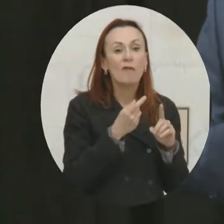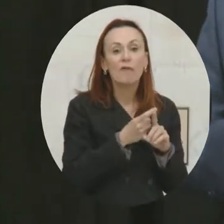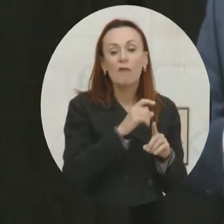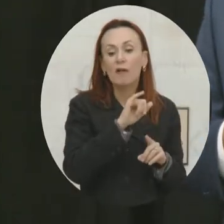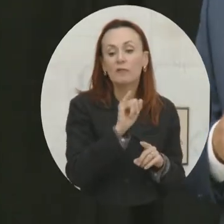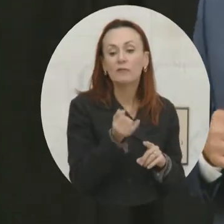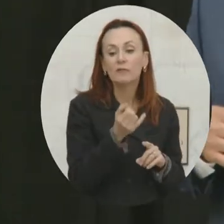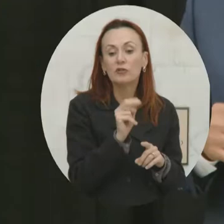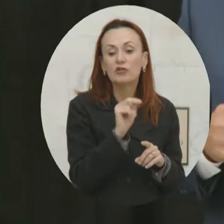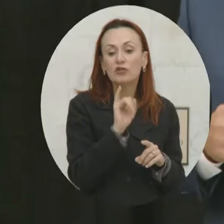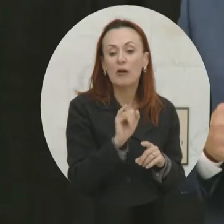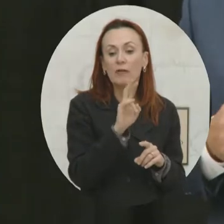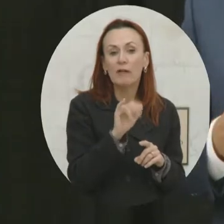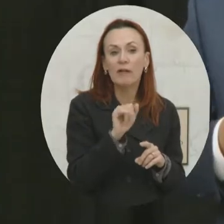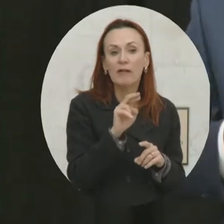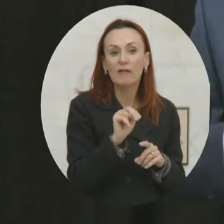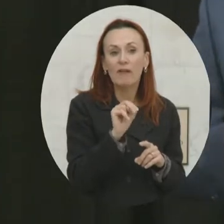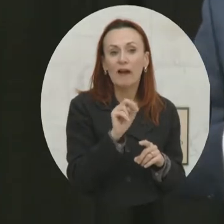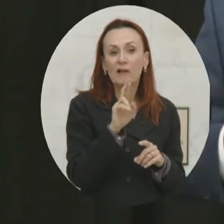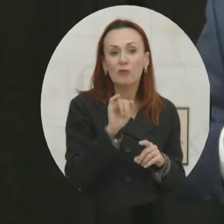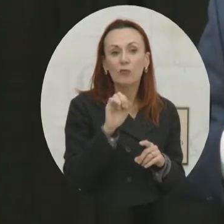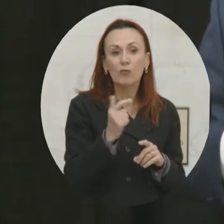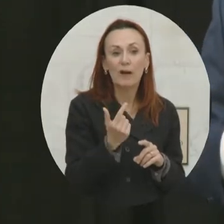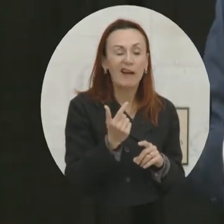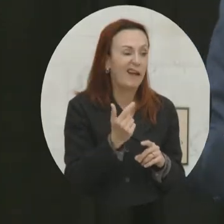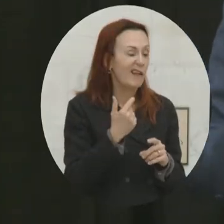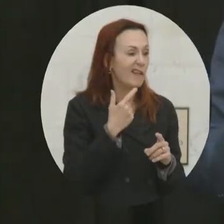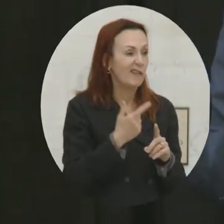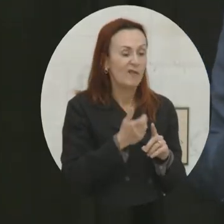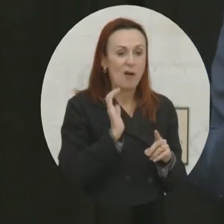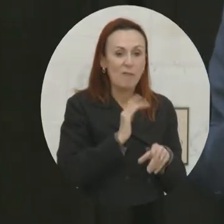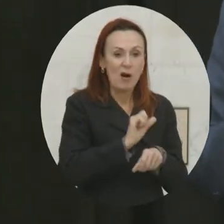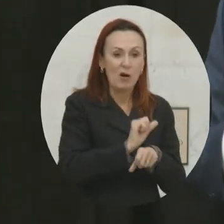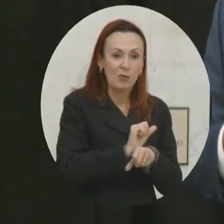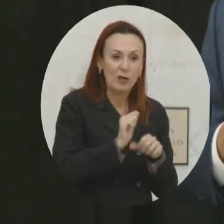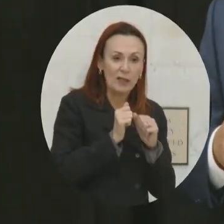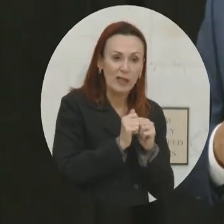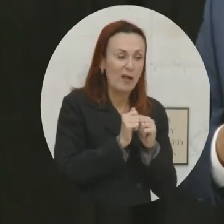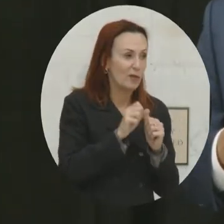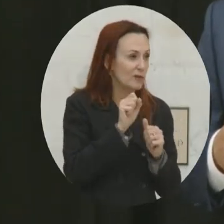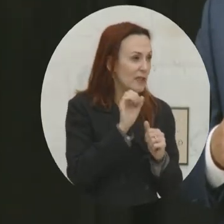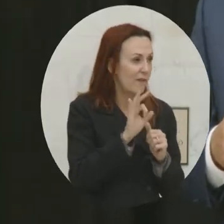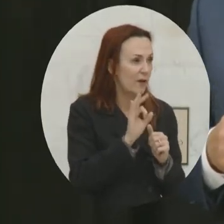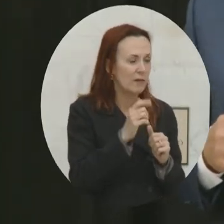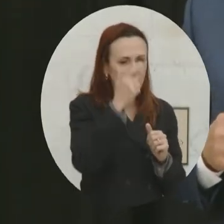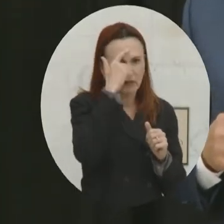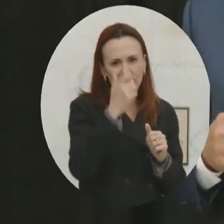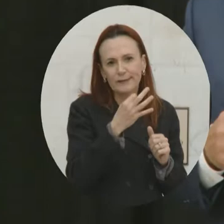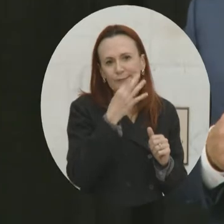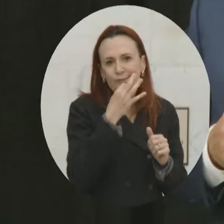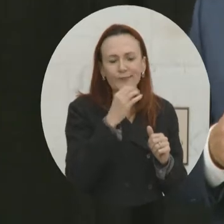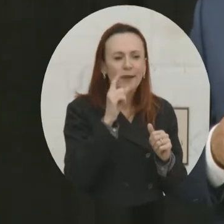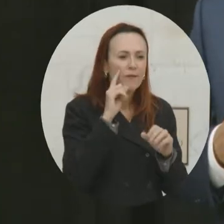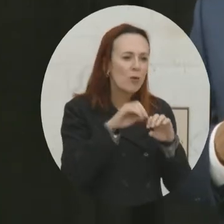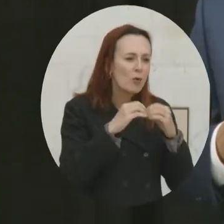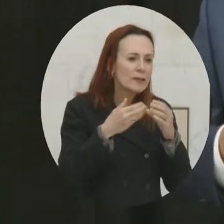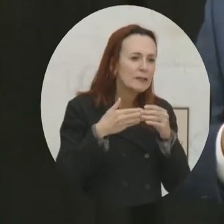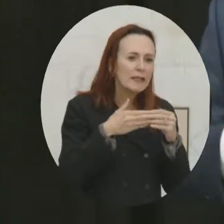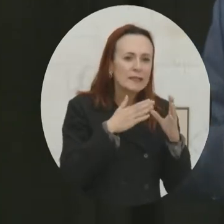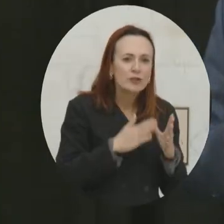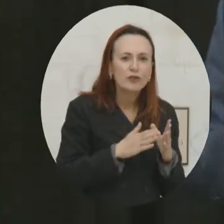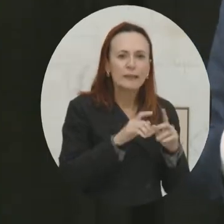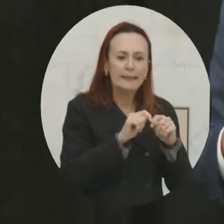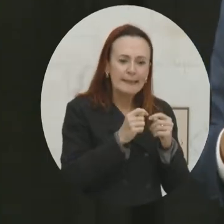week doing the work we're doing in San Francisco, in Mira Loma Park, because she's applying her expertise in organizational development and management and team building.